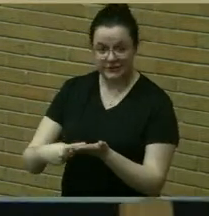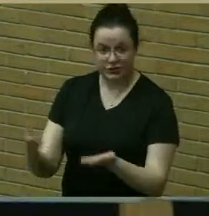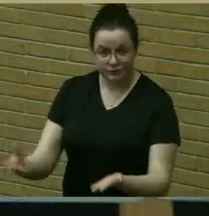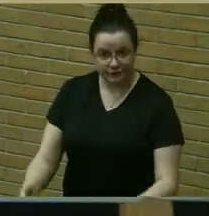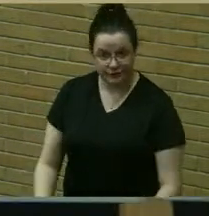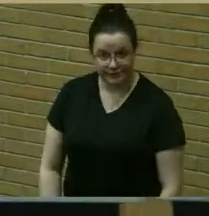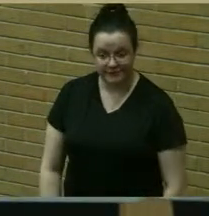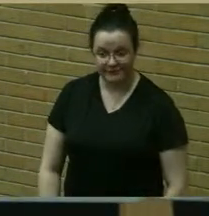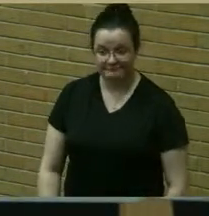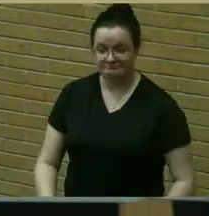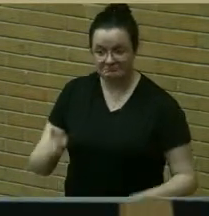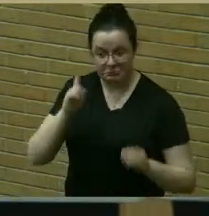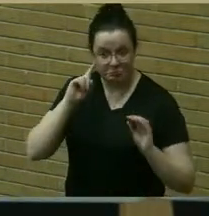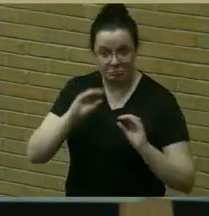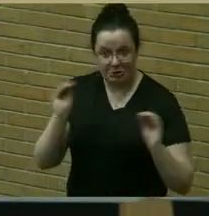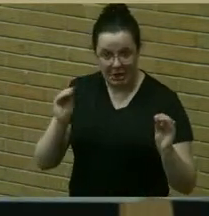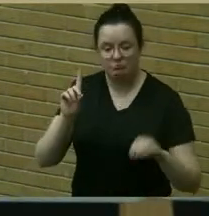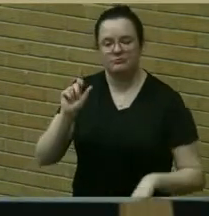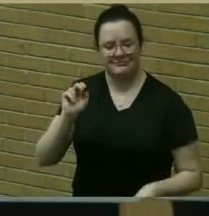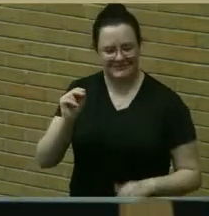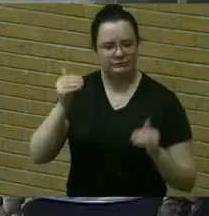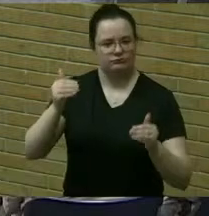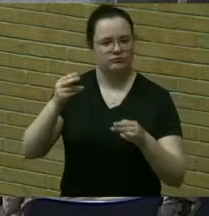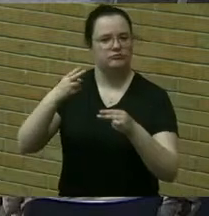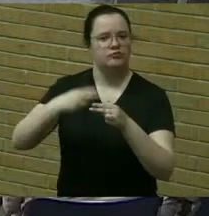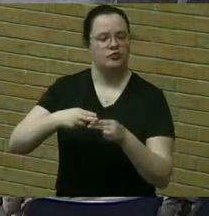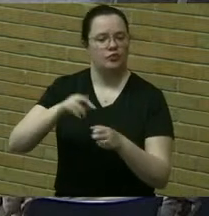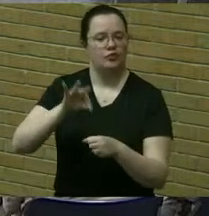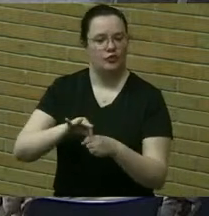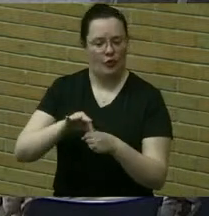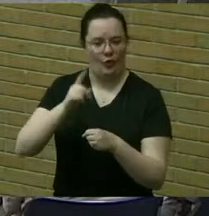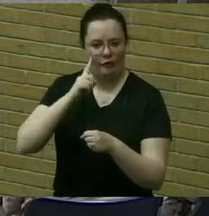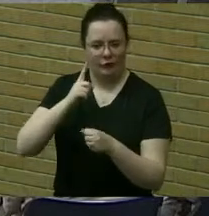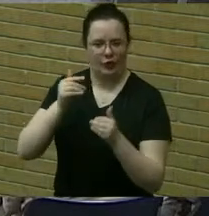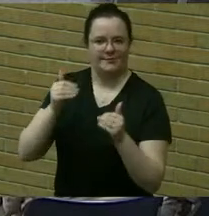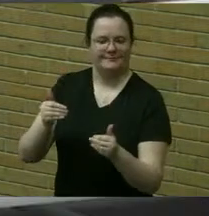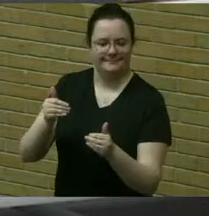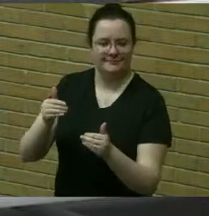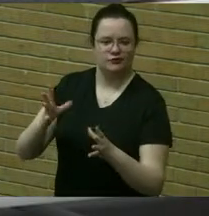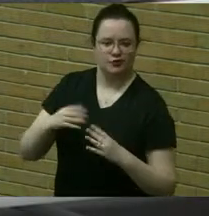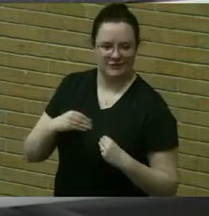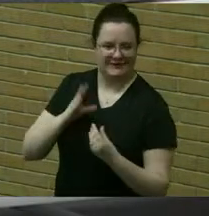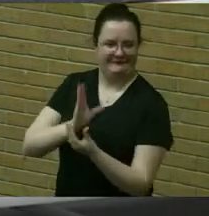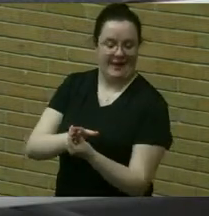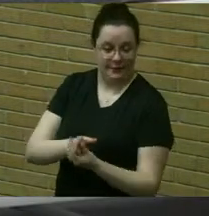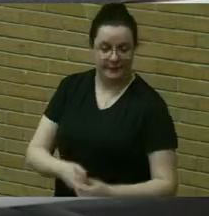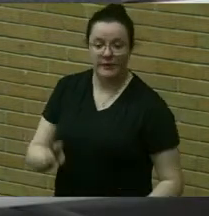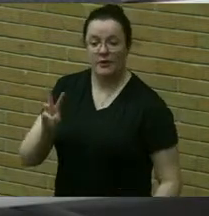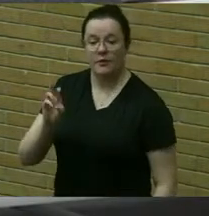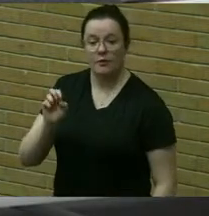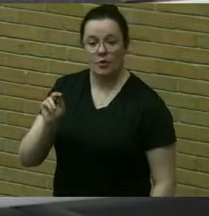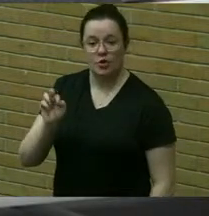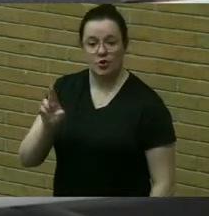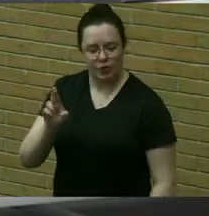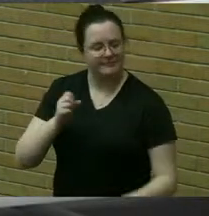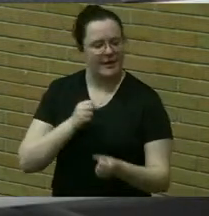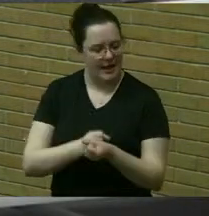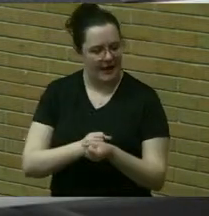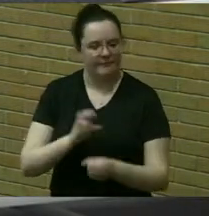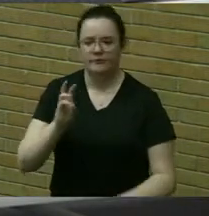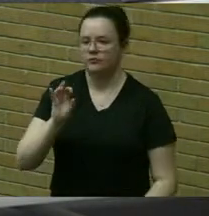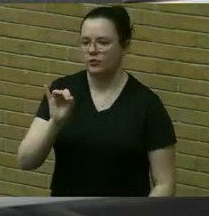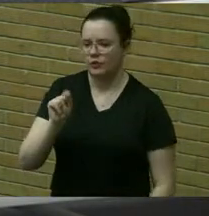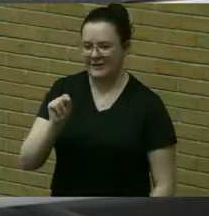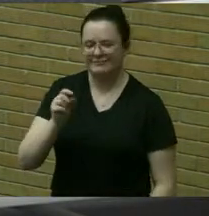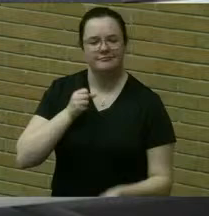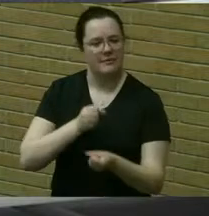discussion hearing none dan please call the roll and a motion to receive and file those communications council member werner aye council member wilk aye council